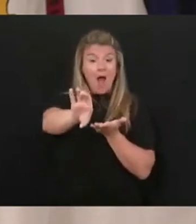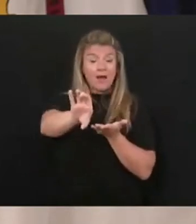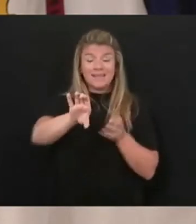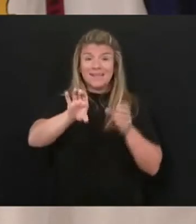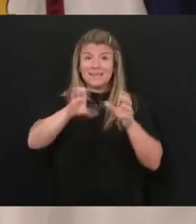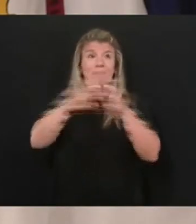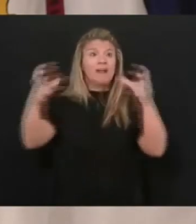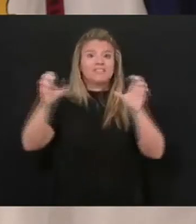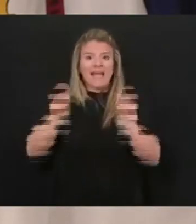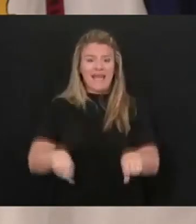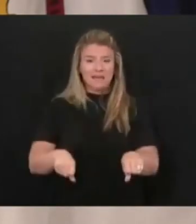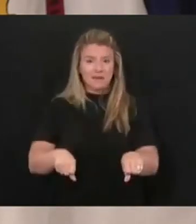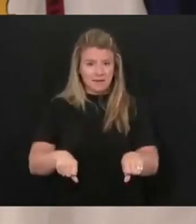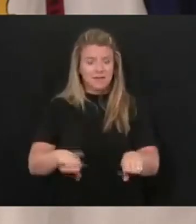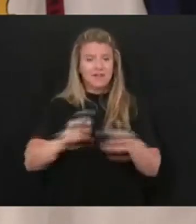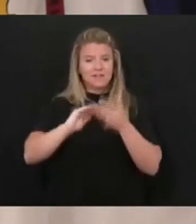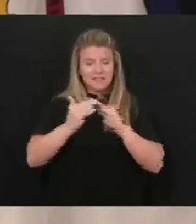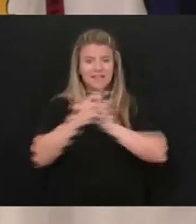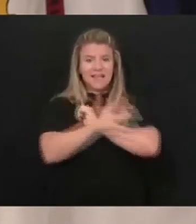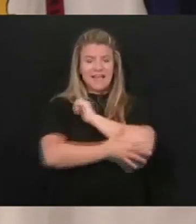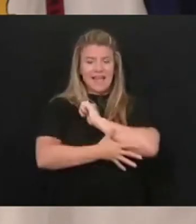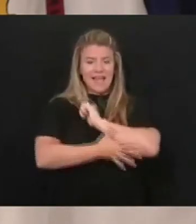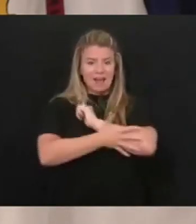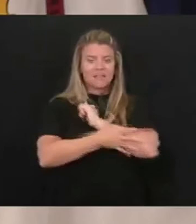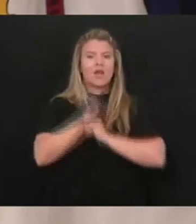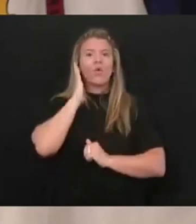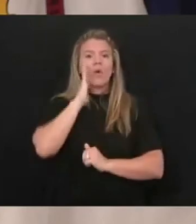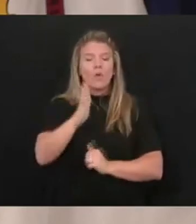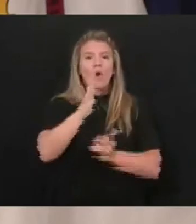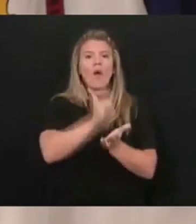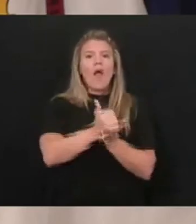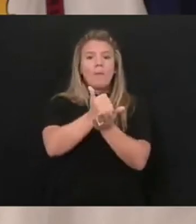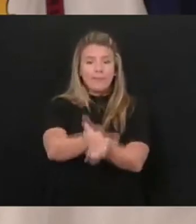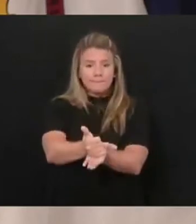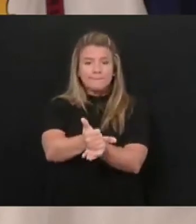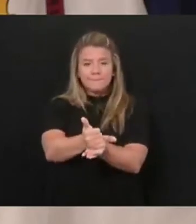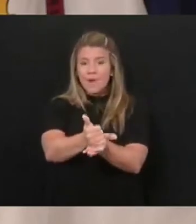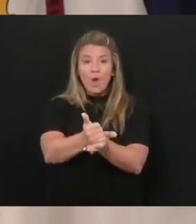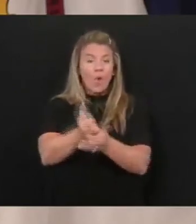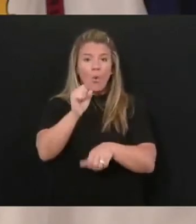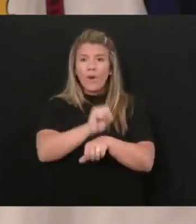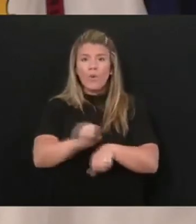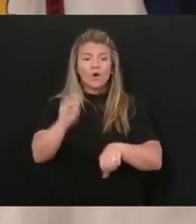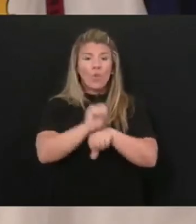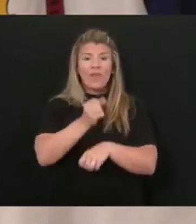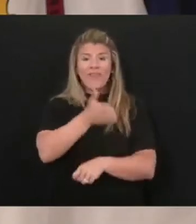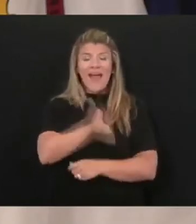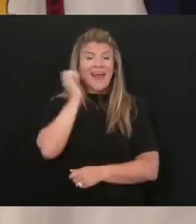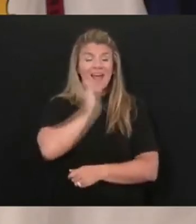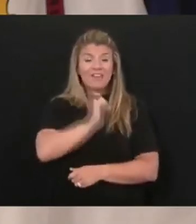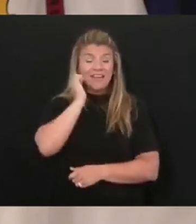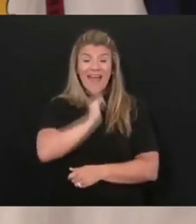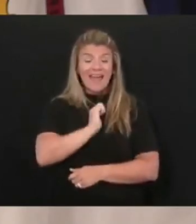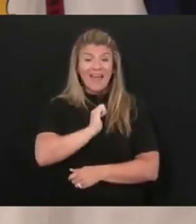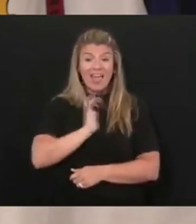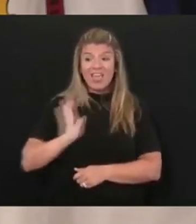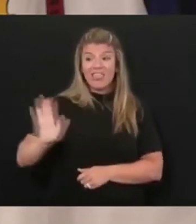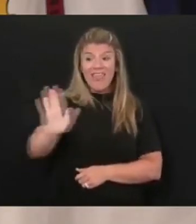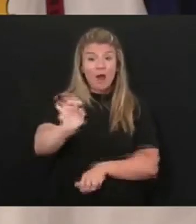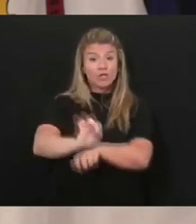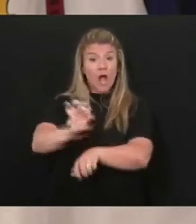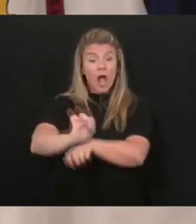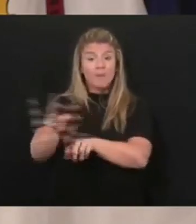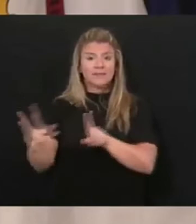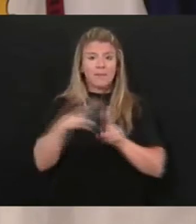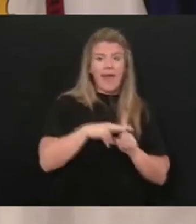we possibly can to our cities and counties, and we're going to help them. And we work with it every day. All they've got to do is apply through our